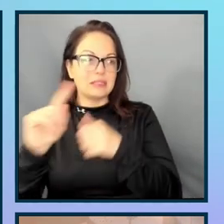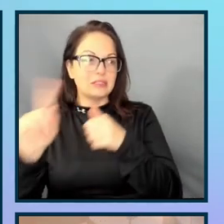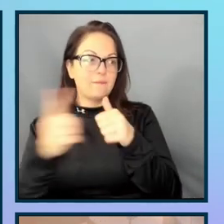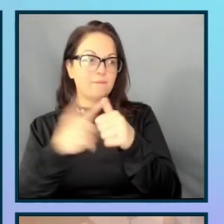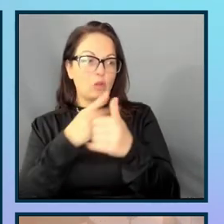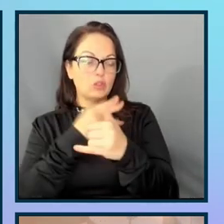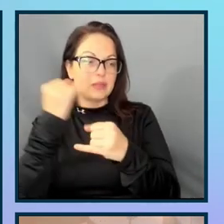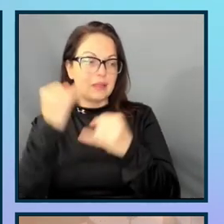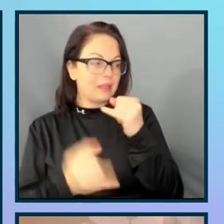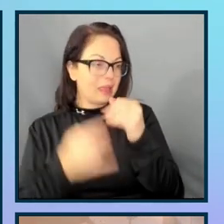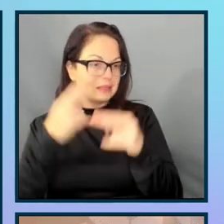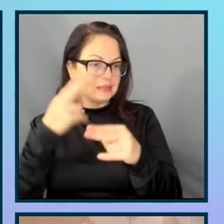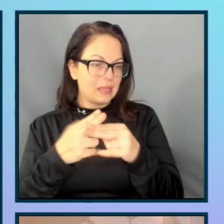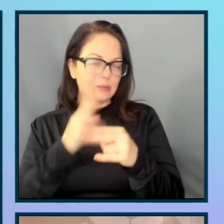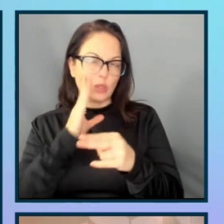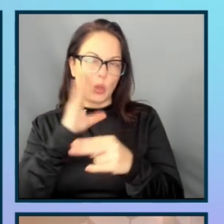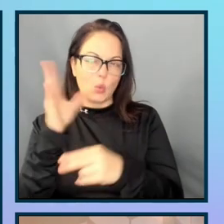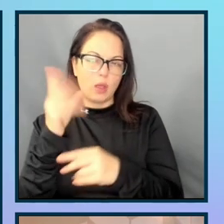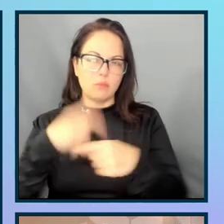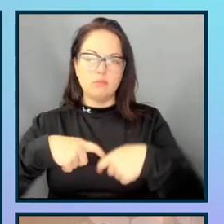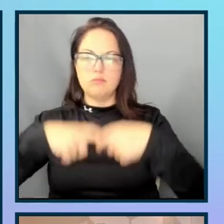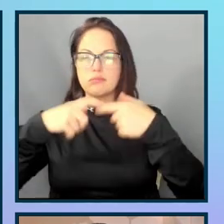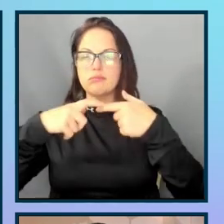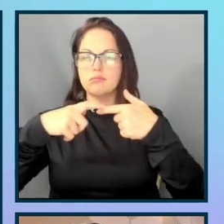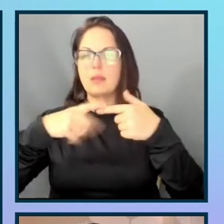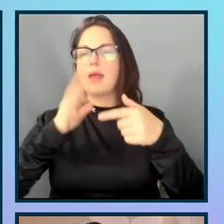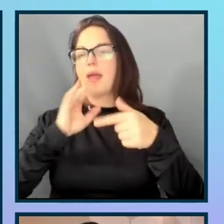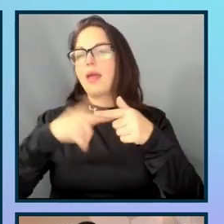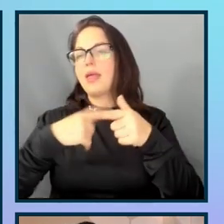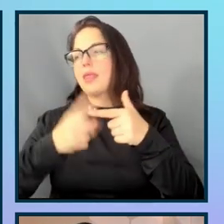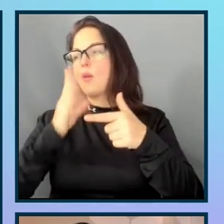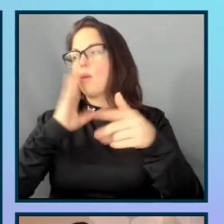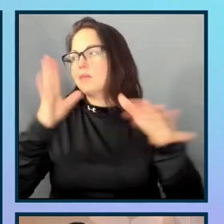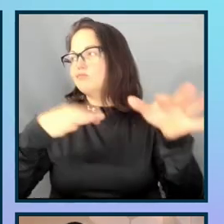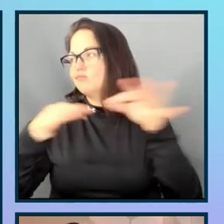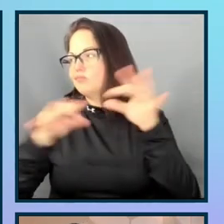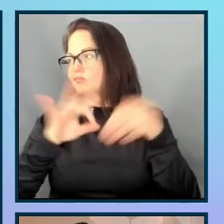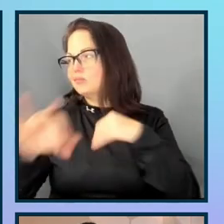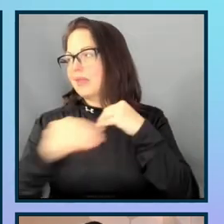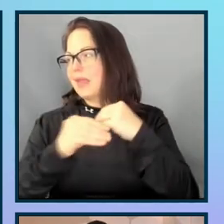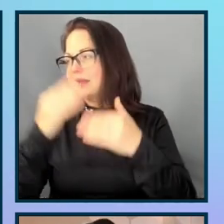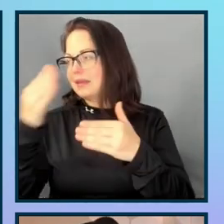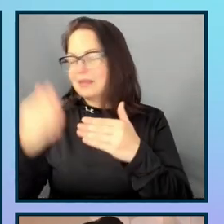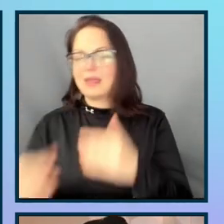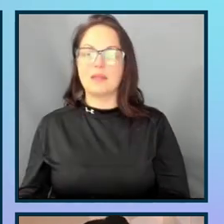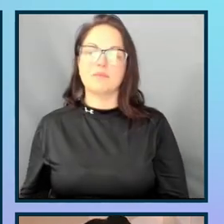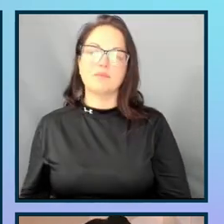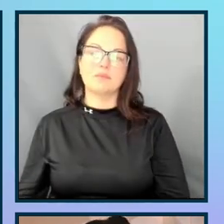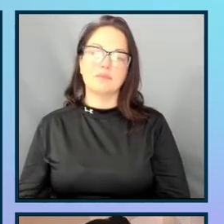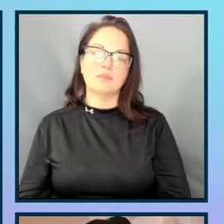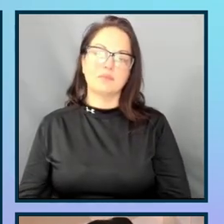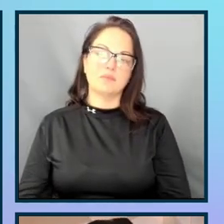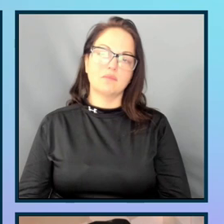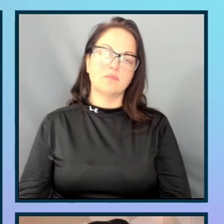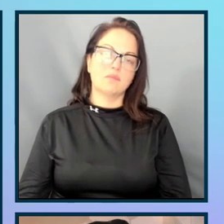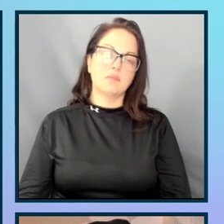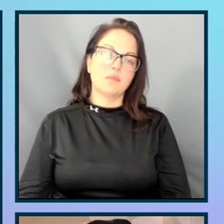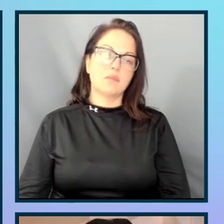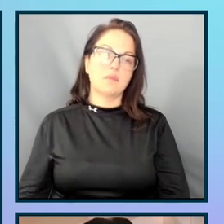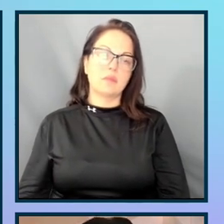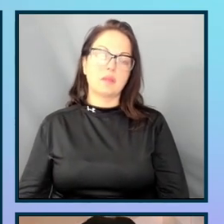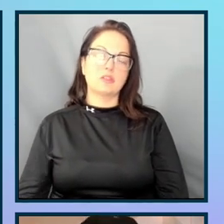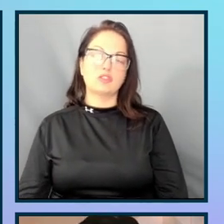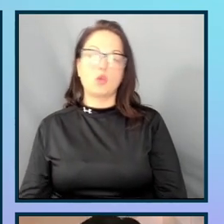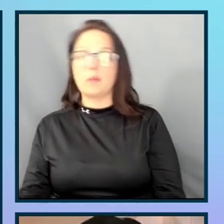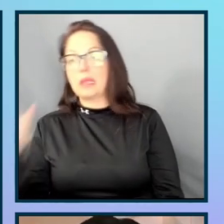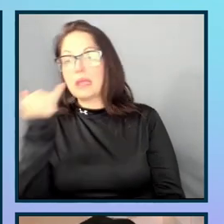it kind of takes a pause in between and then describes, adds the description at the end. So, whether you want it inside the label or